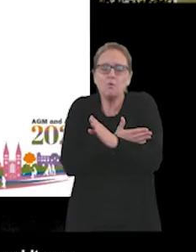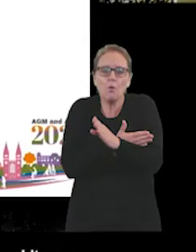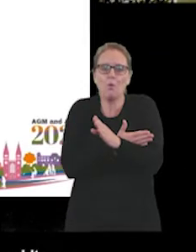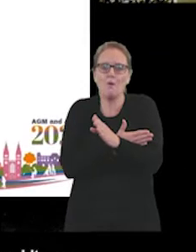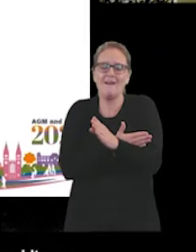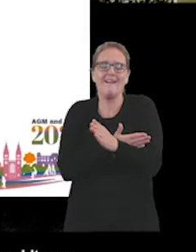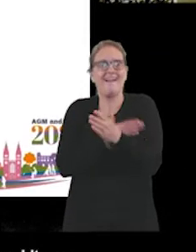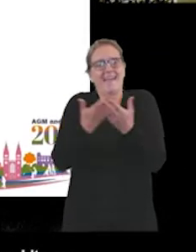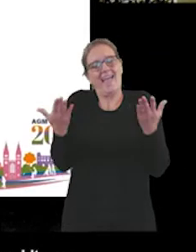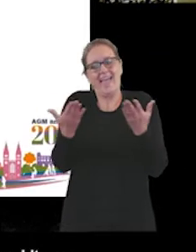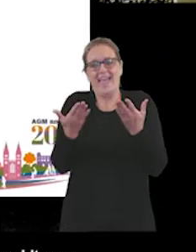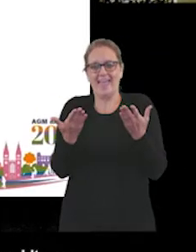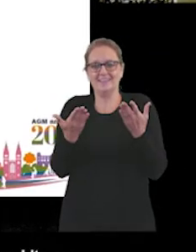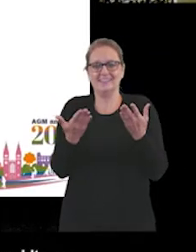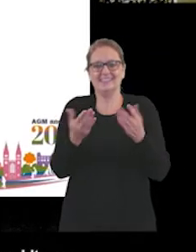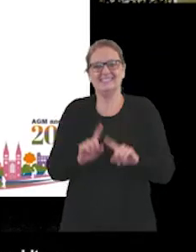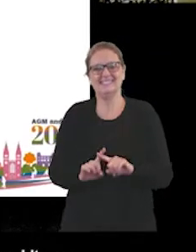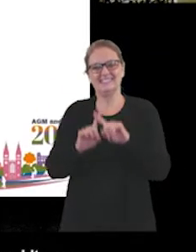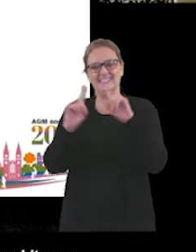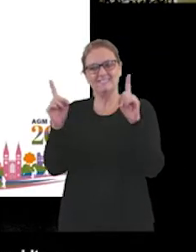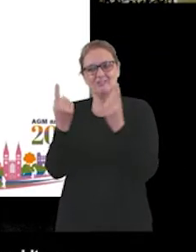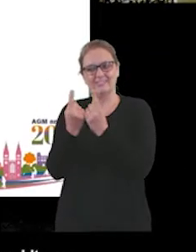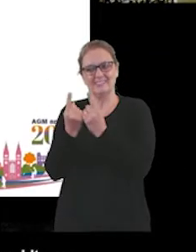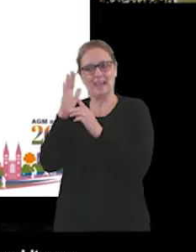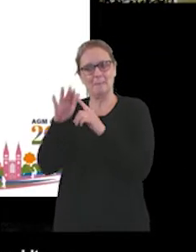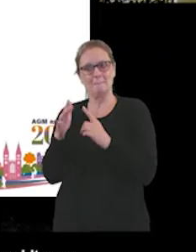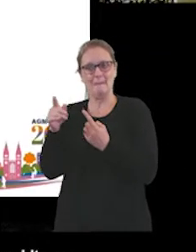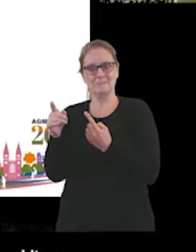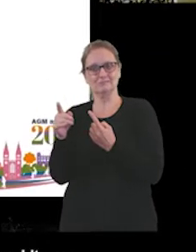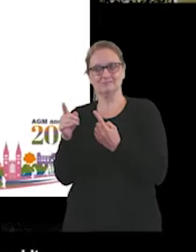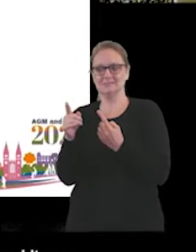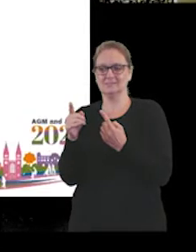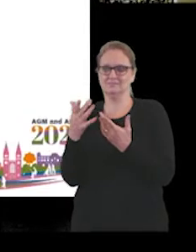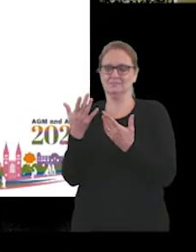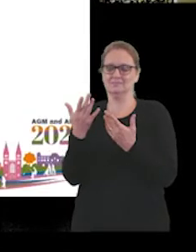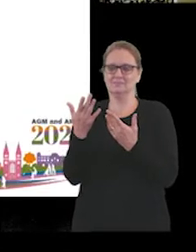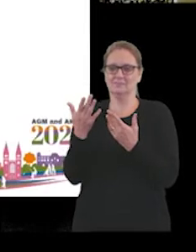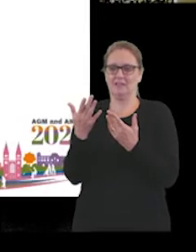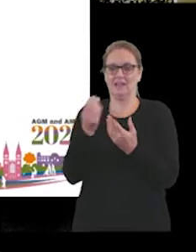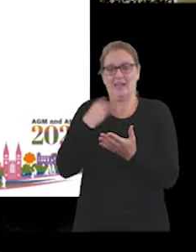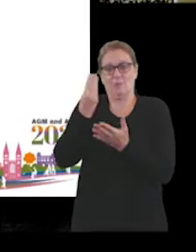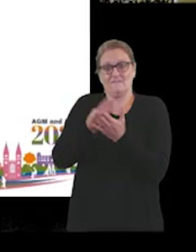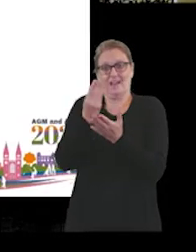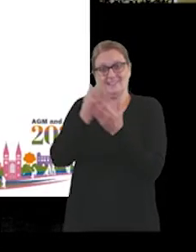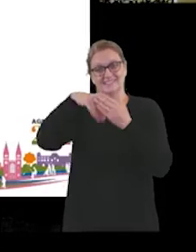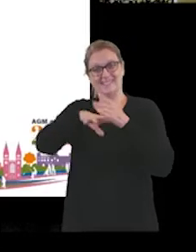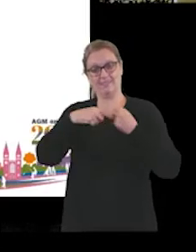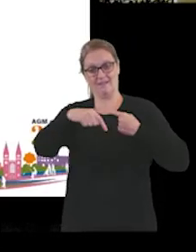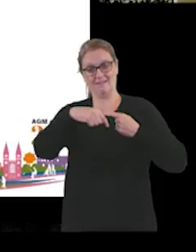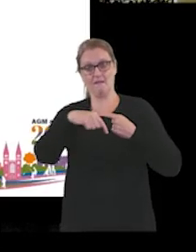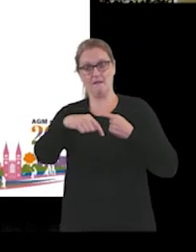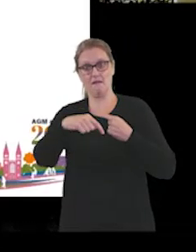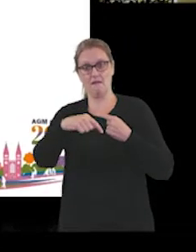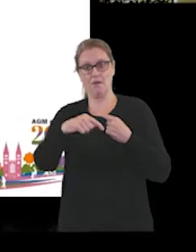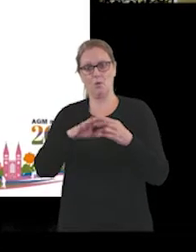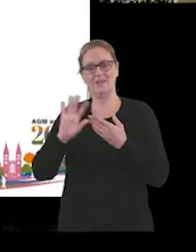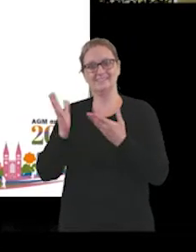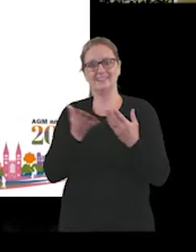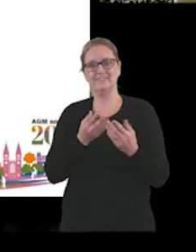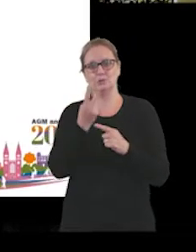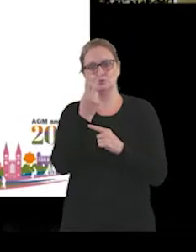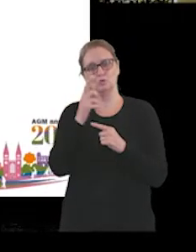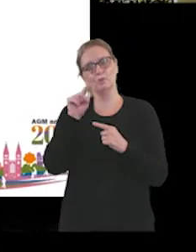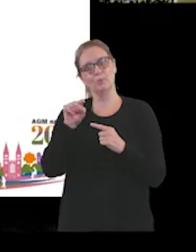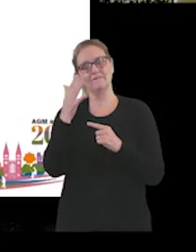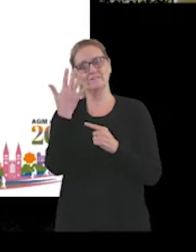form of exceptional items like impairments. And for our finances in that year, we delivered a £2.5